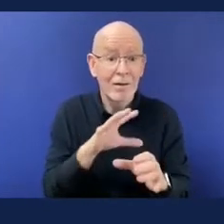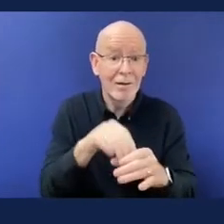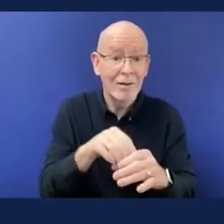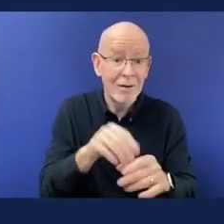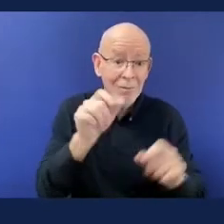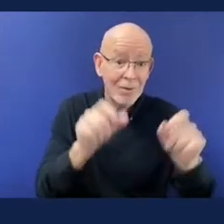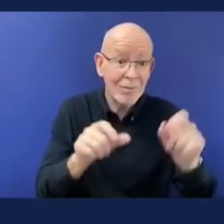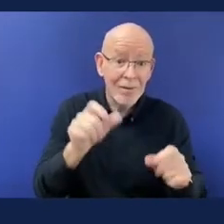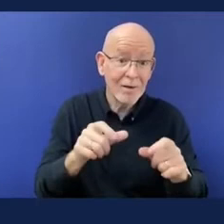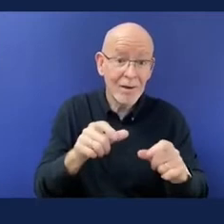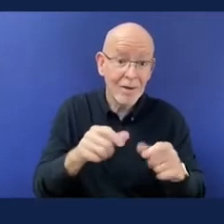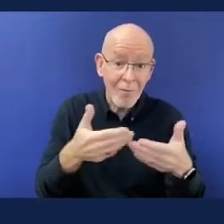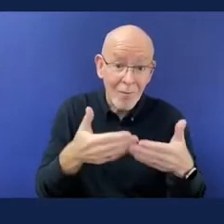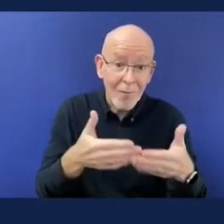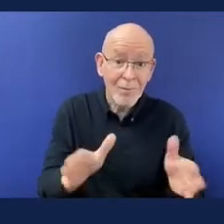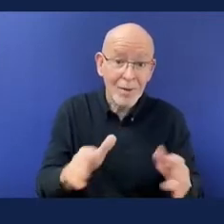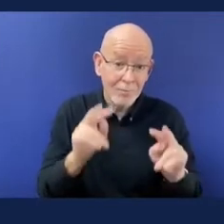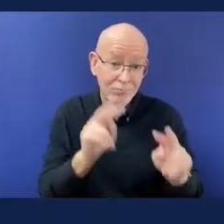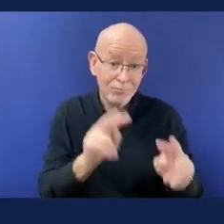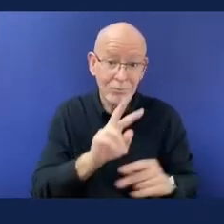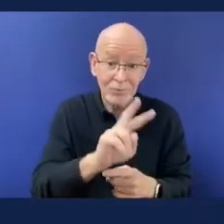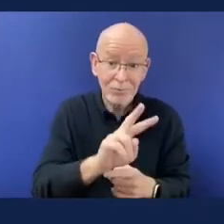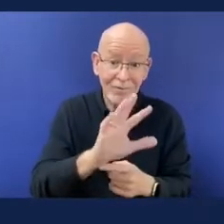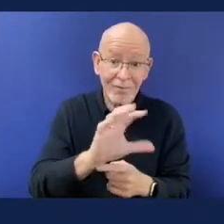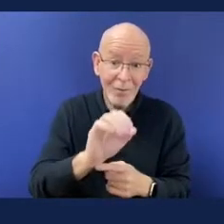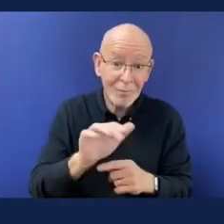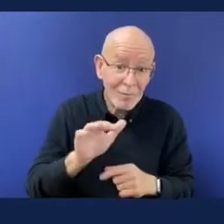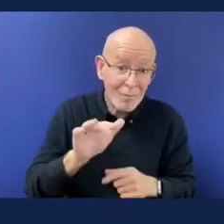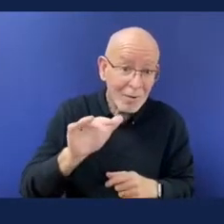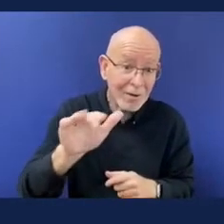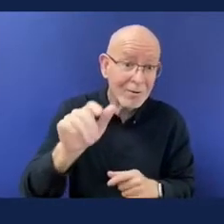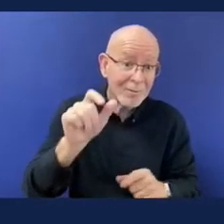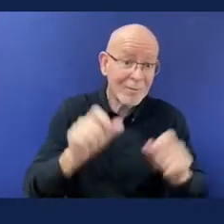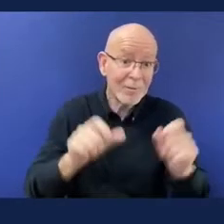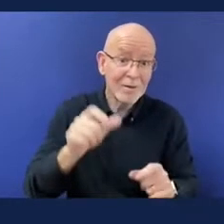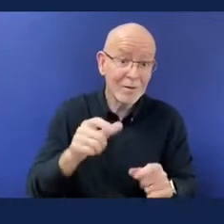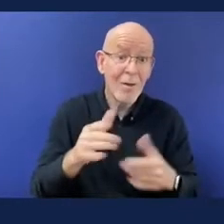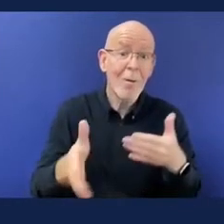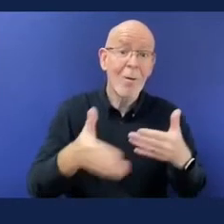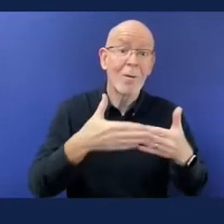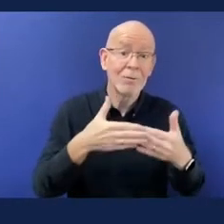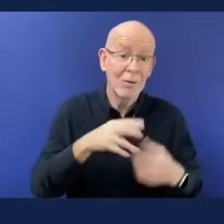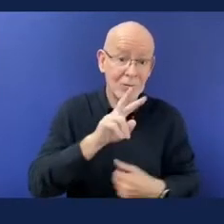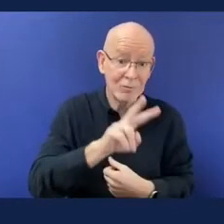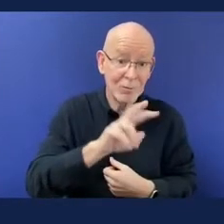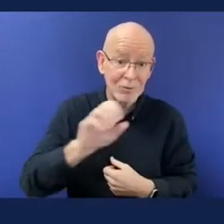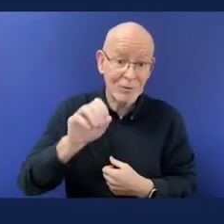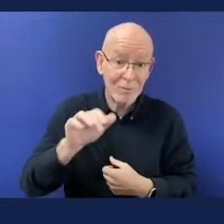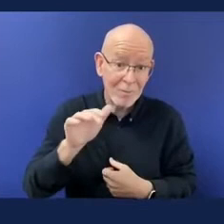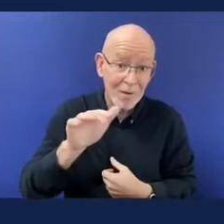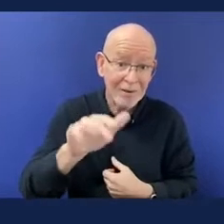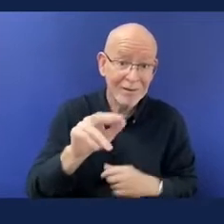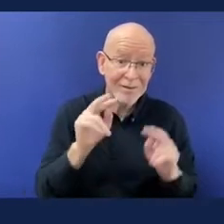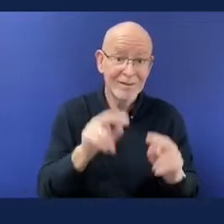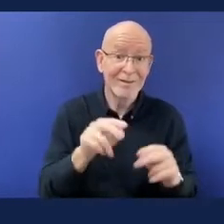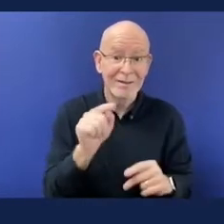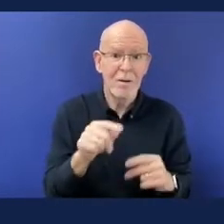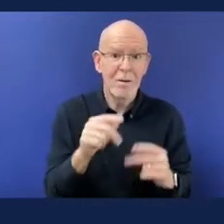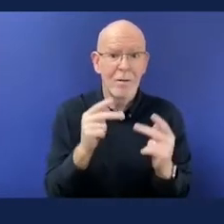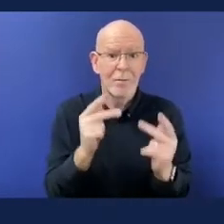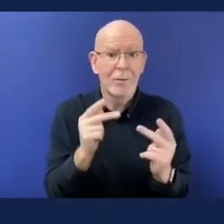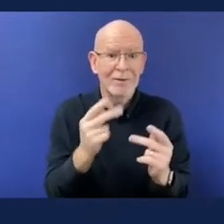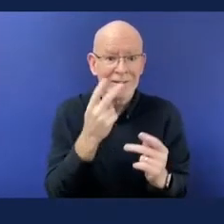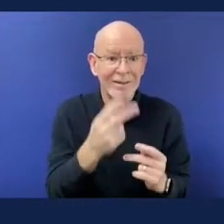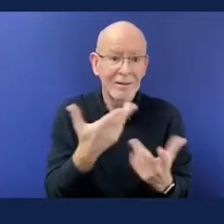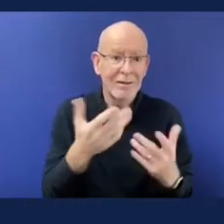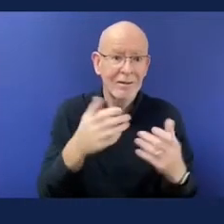closing ceremony the only difference in the closing ceremony if we go to the next slide is that we did a film of all the world